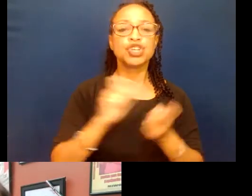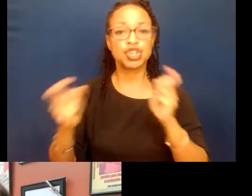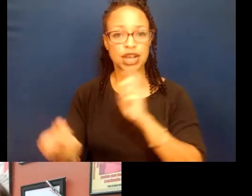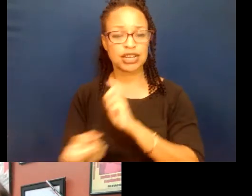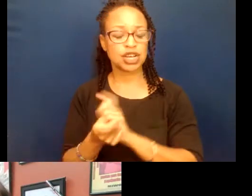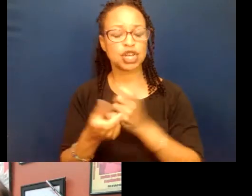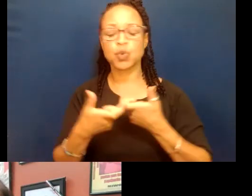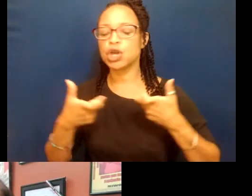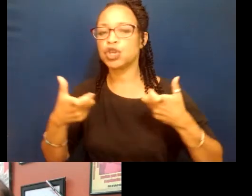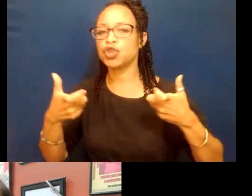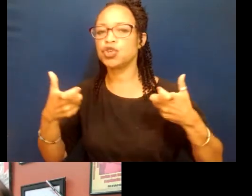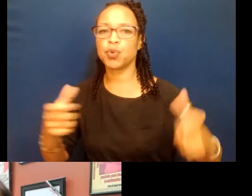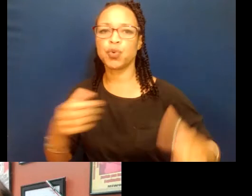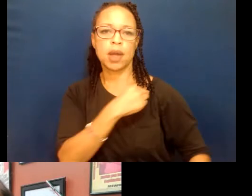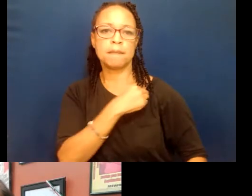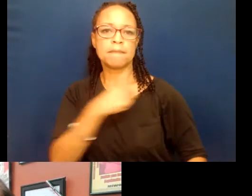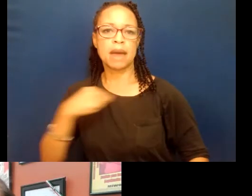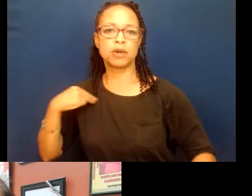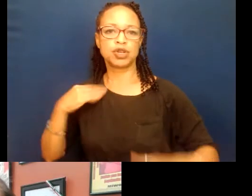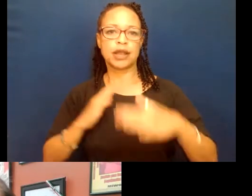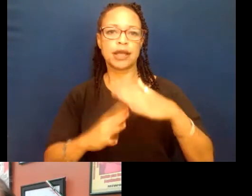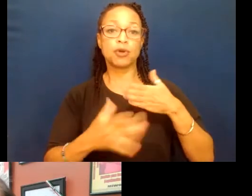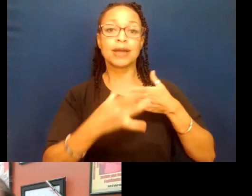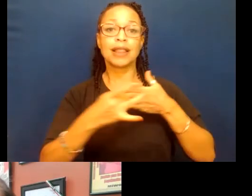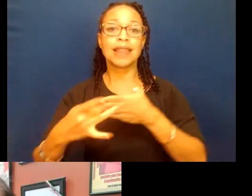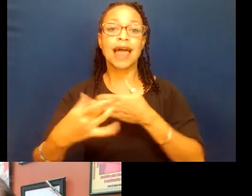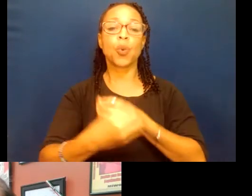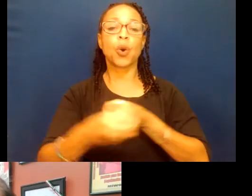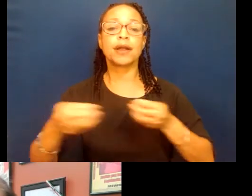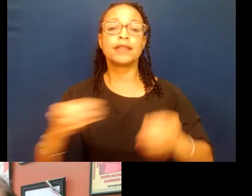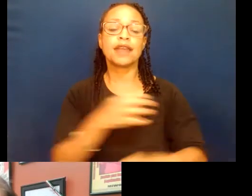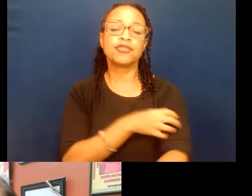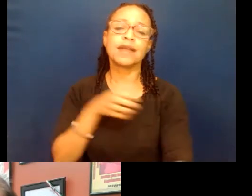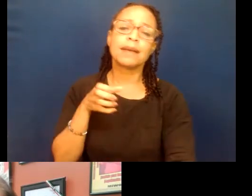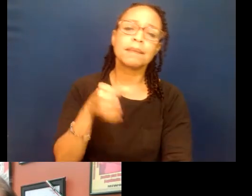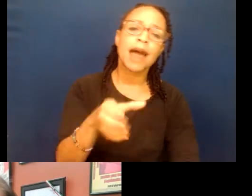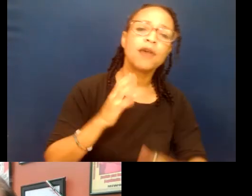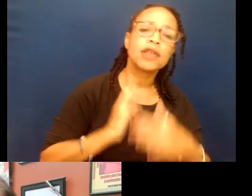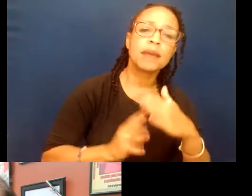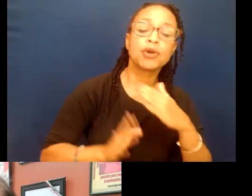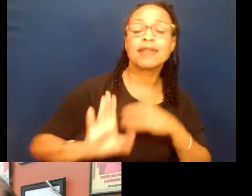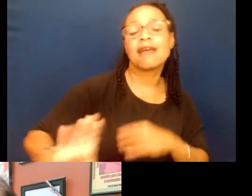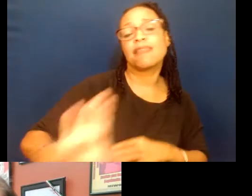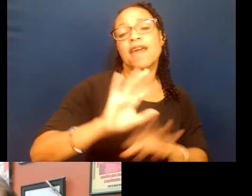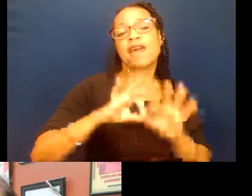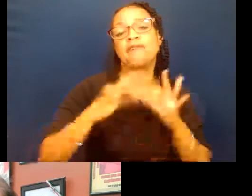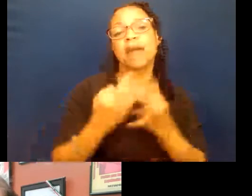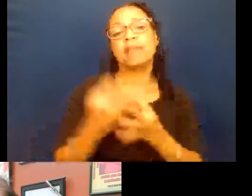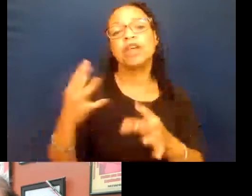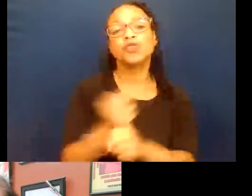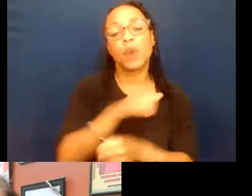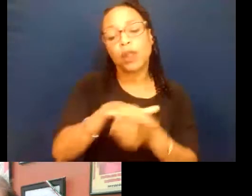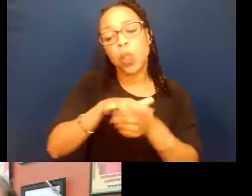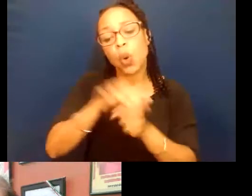massive membership, immigrant-led organization that empowers immigrants and their families to win local, state, and